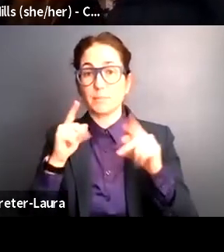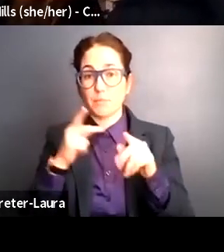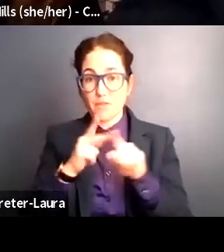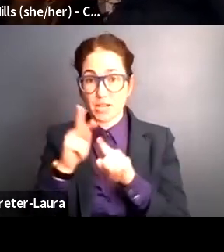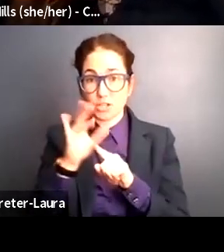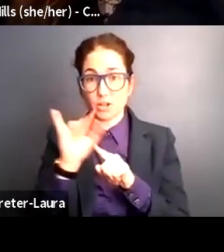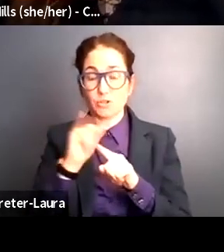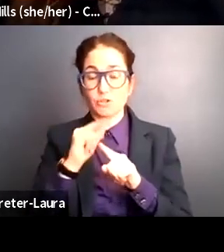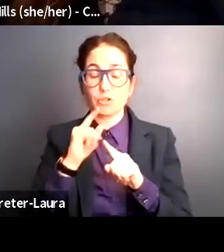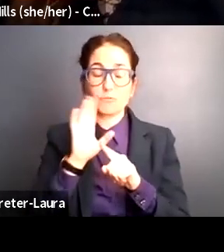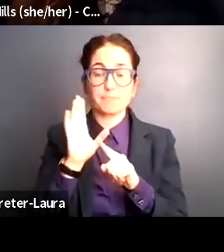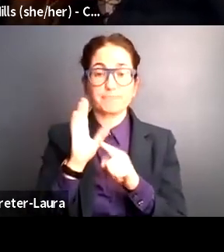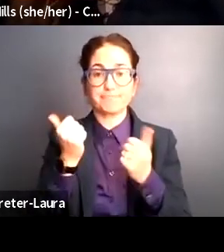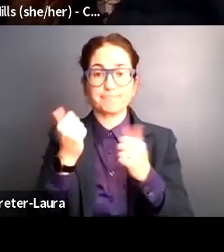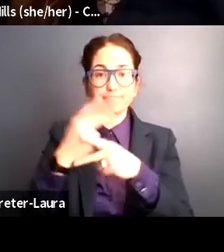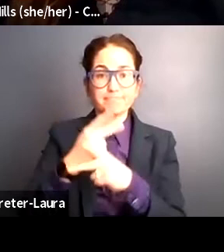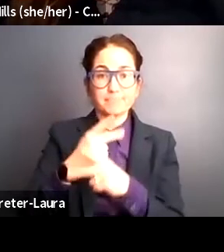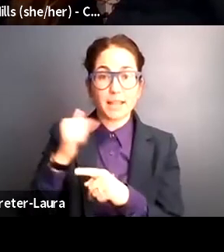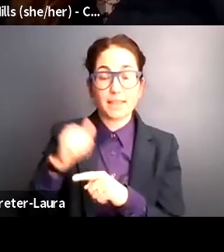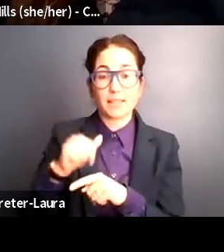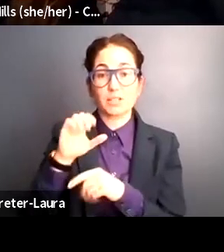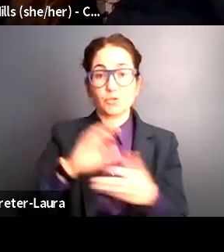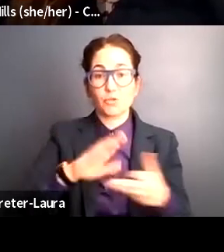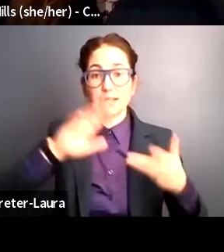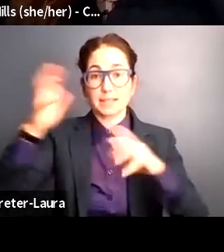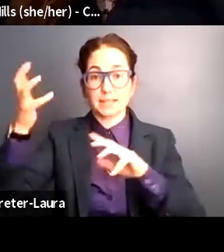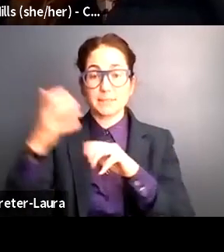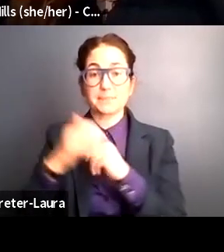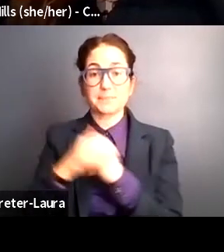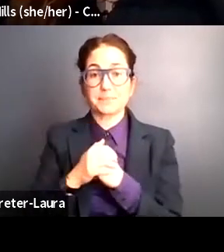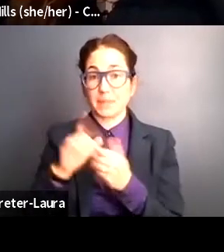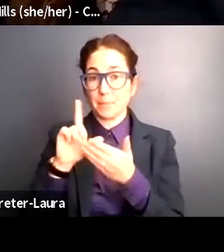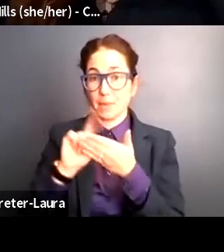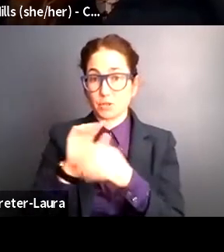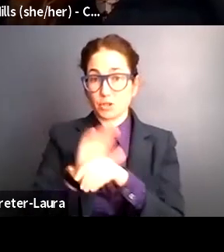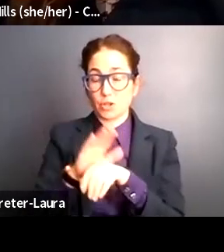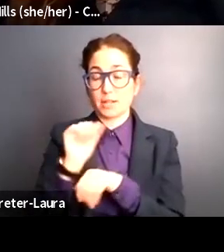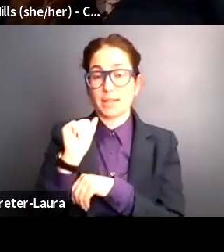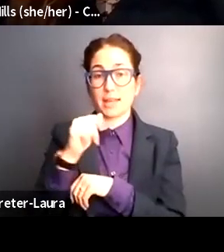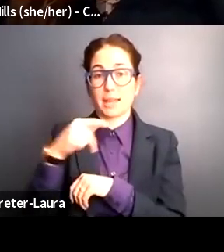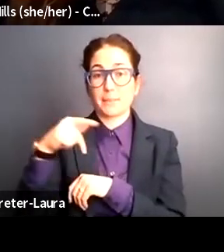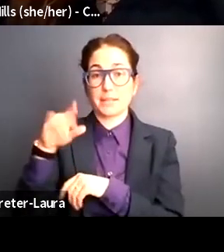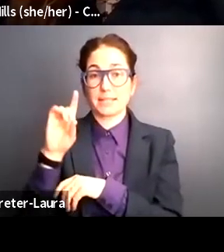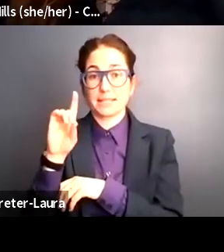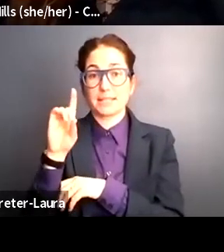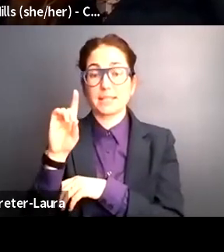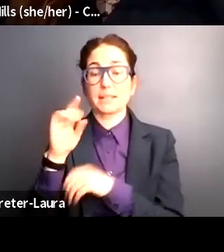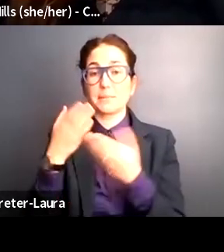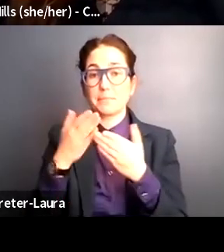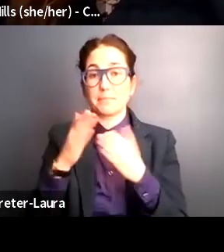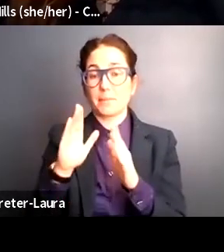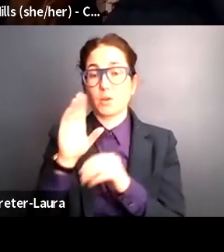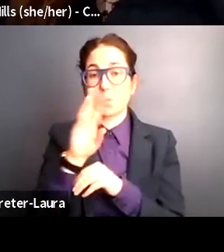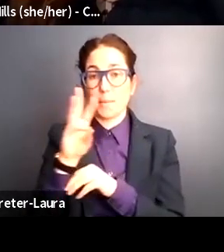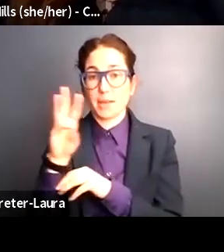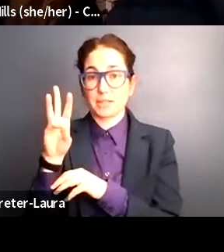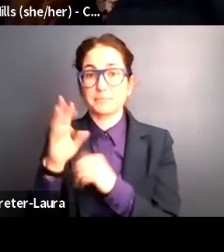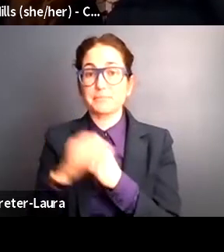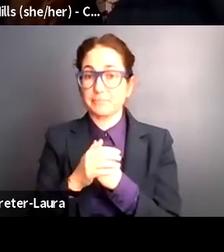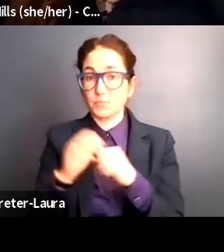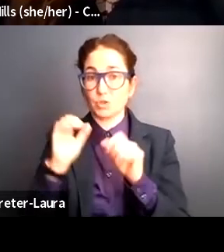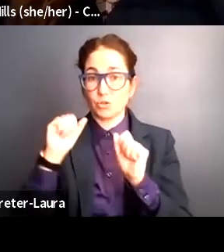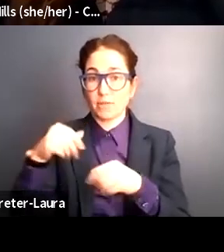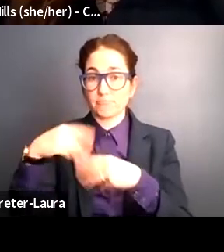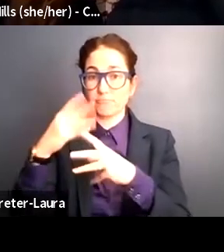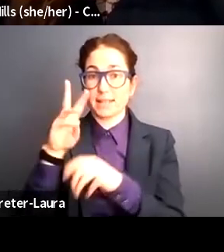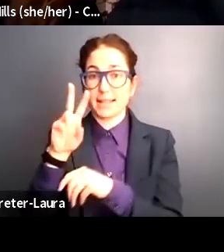crisis. We published them on the AAPD publication page on Medium. You can find a link